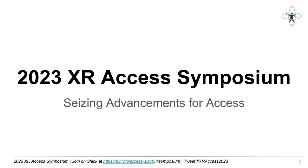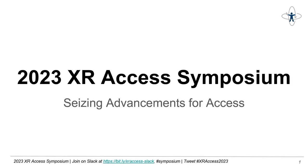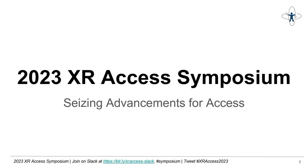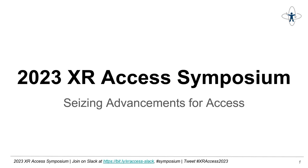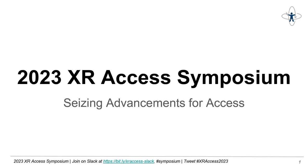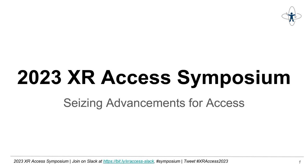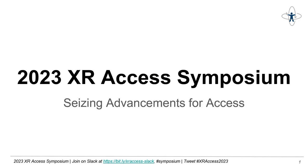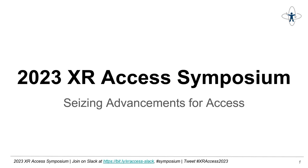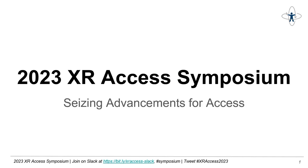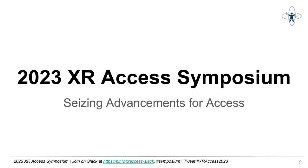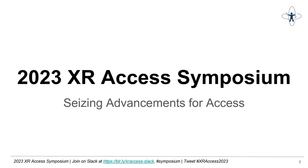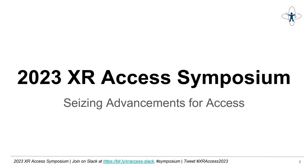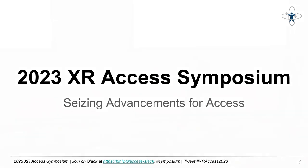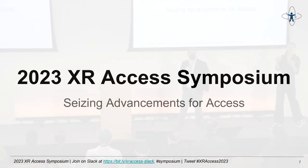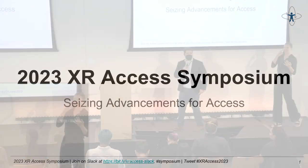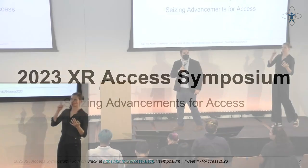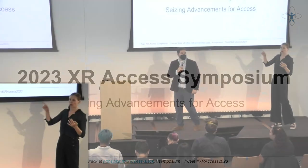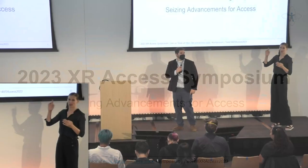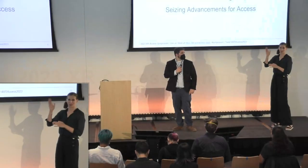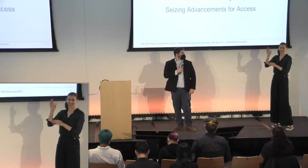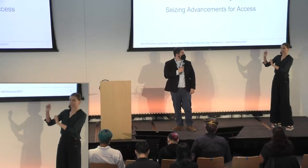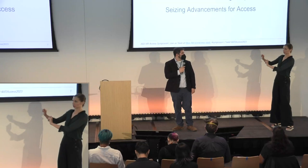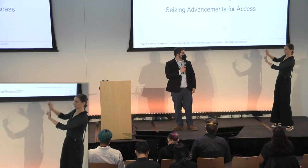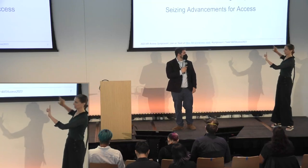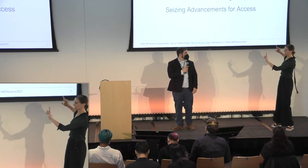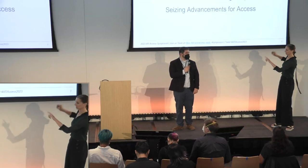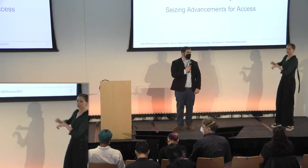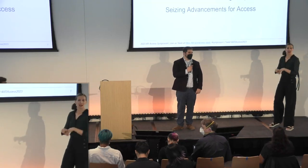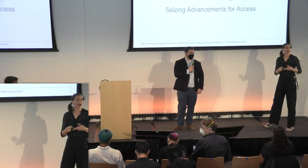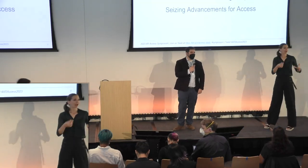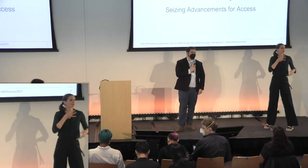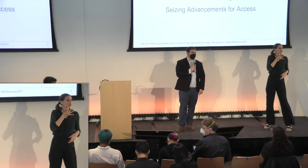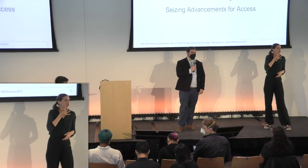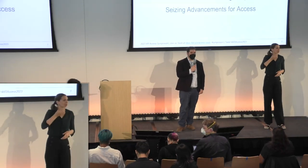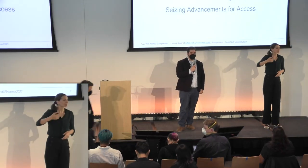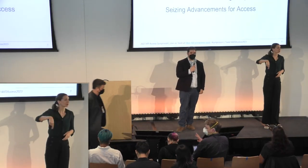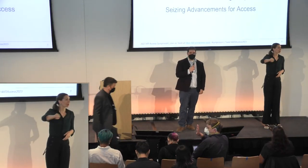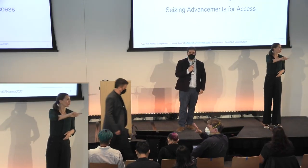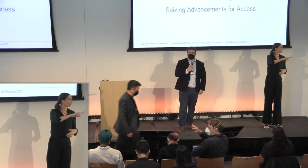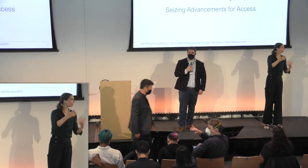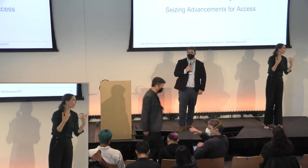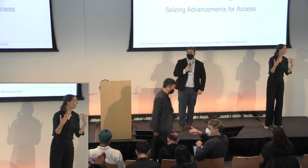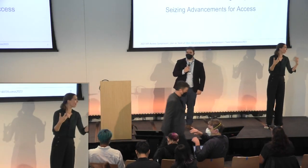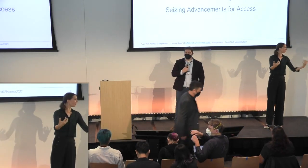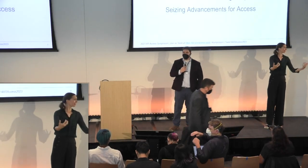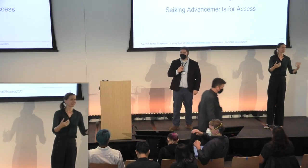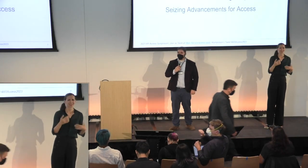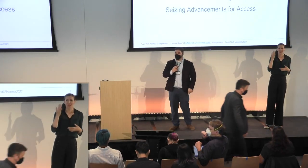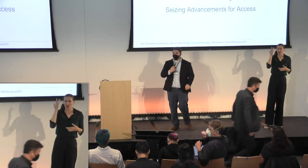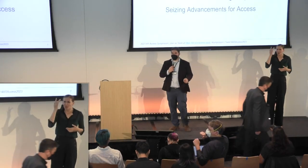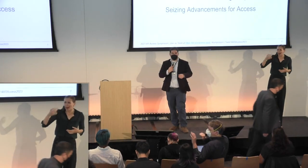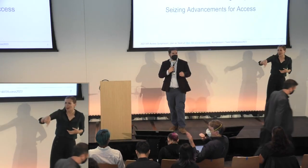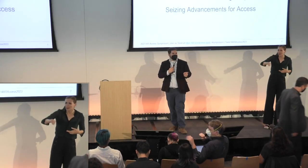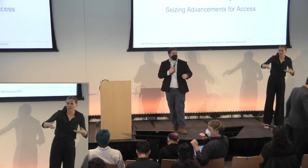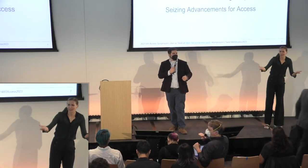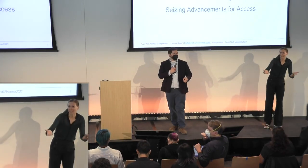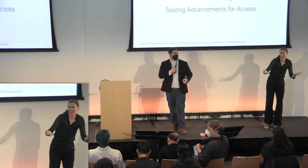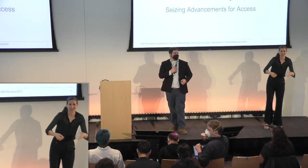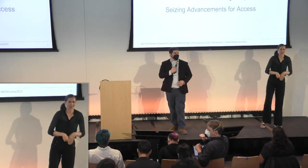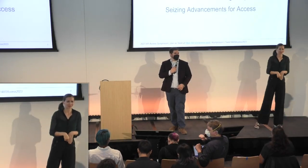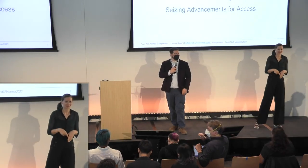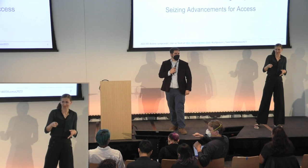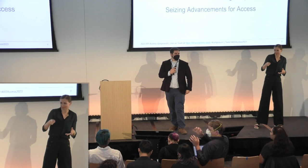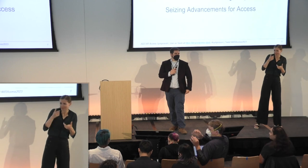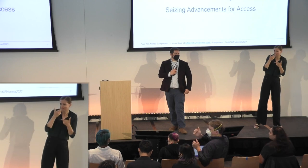I'd love to hear from some folks in the audience what's brought you here, what's gotten you excited about XR accessibility. I know we have our mic runners around